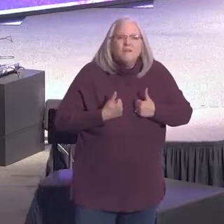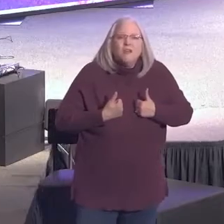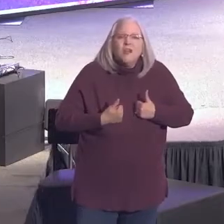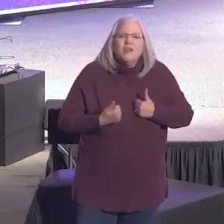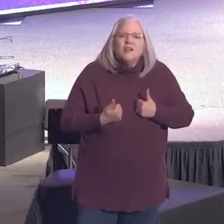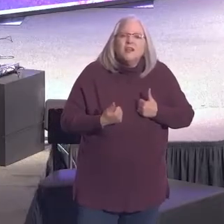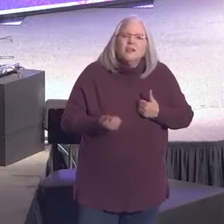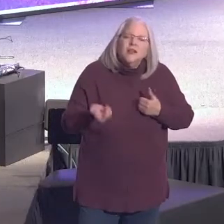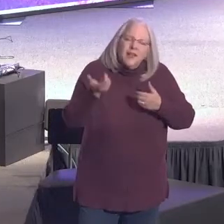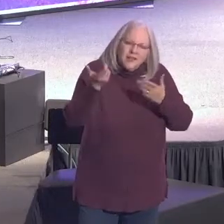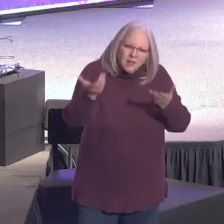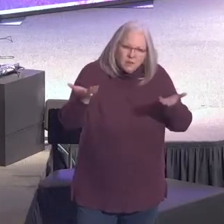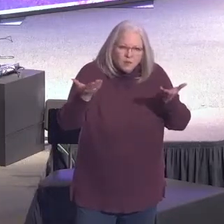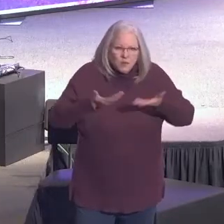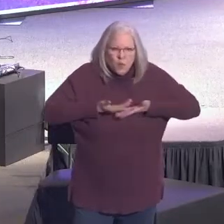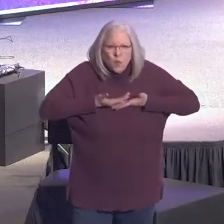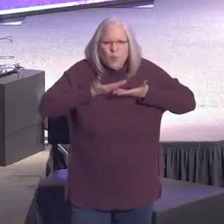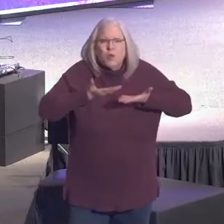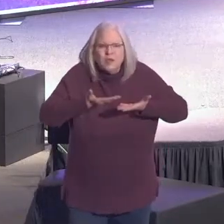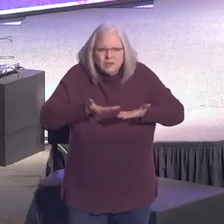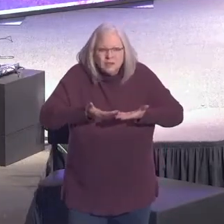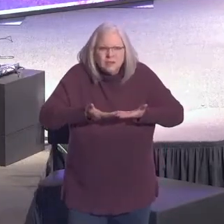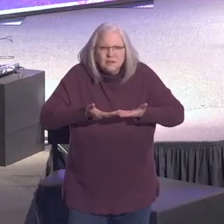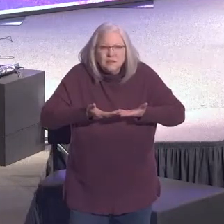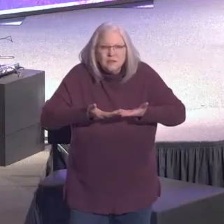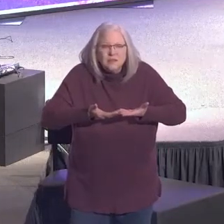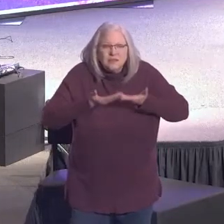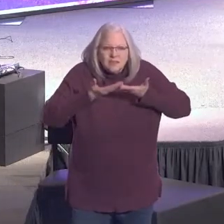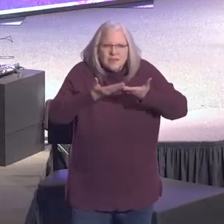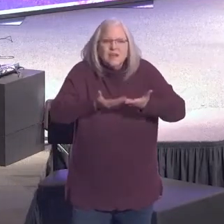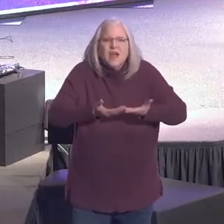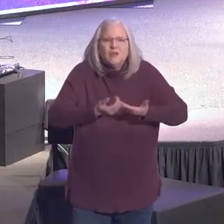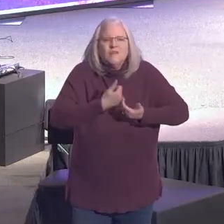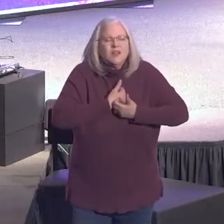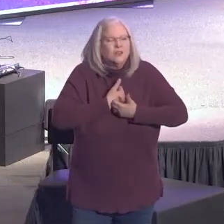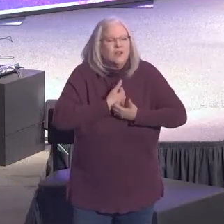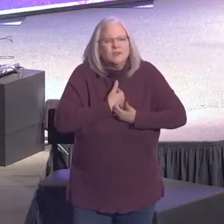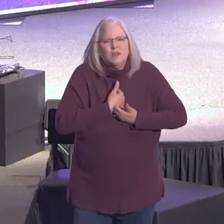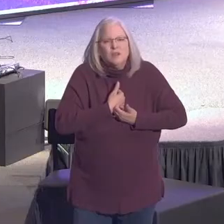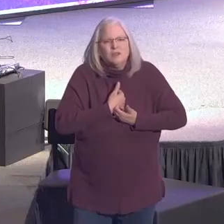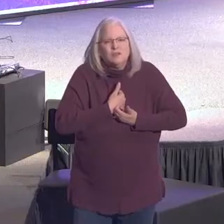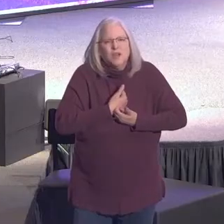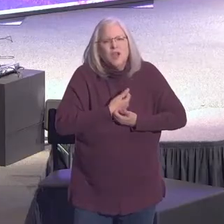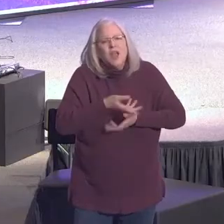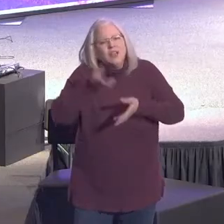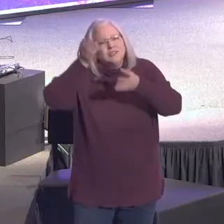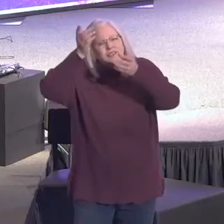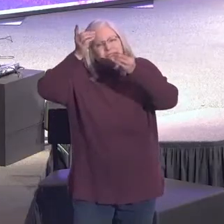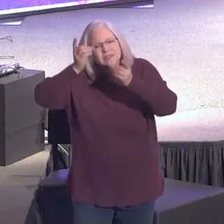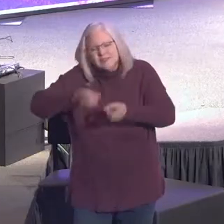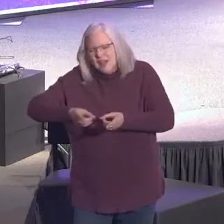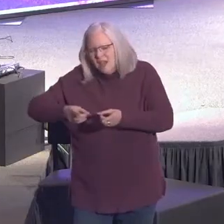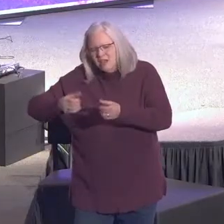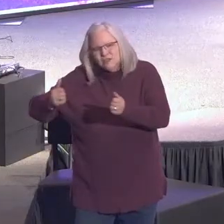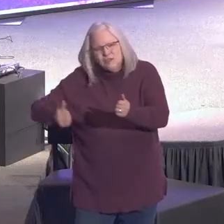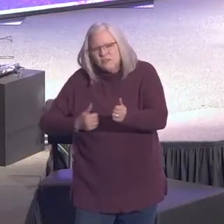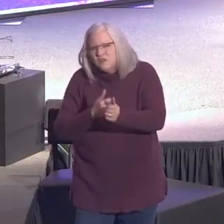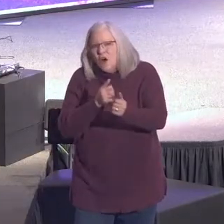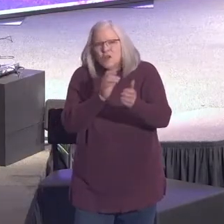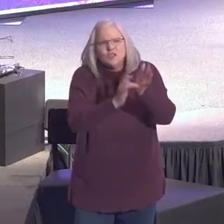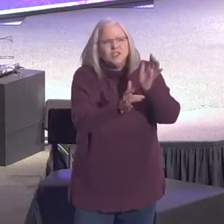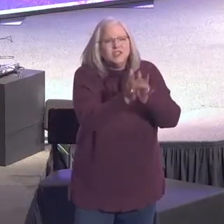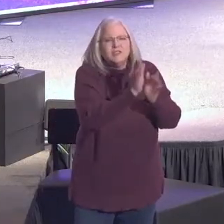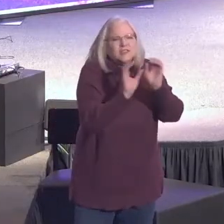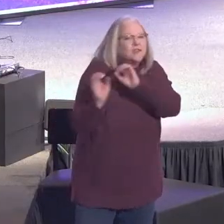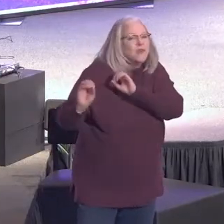it comes with being willing to sacrifice ourselves and really decide to follow Jesus and